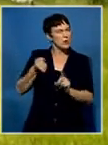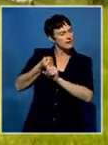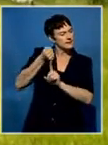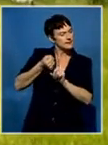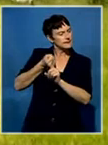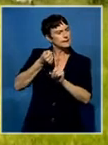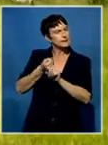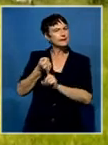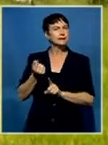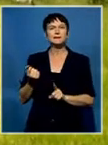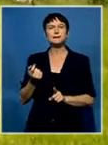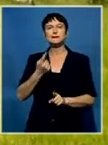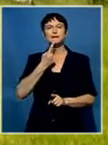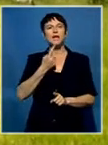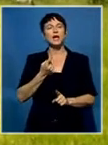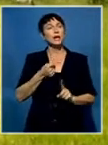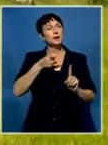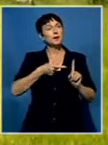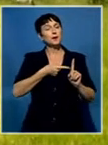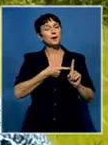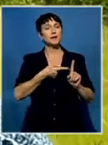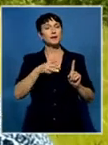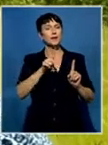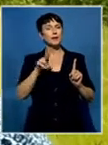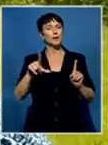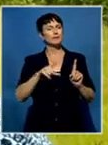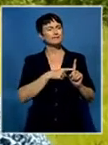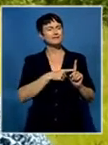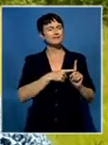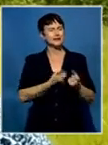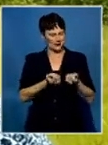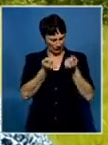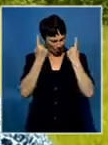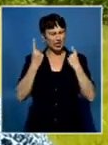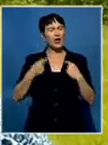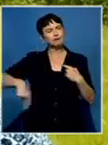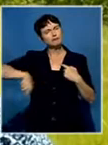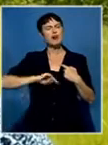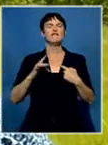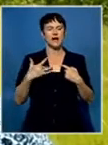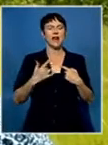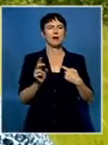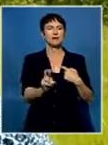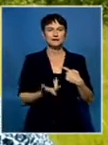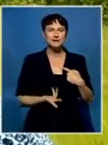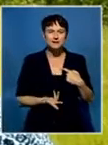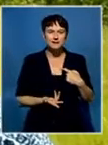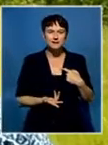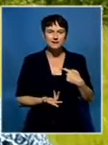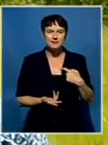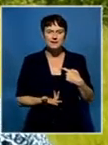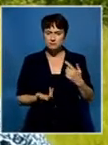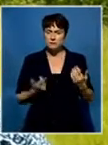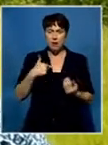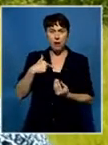killers will never comprehend the gravity of their deeds. He taught us one big lesson that there will be, much as